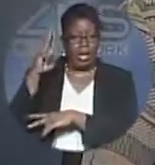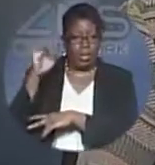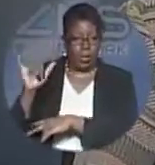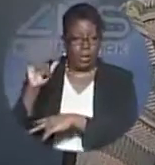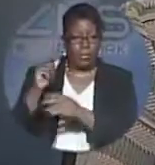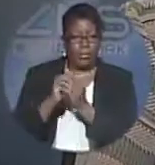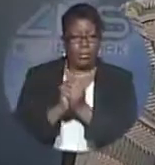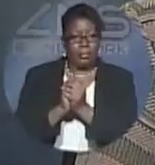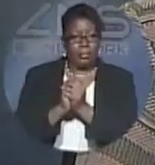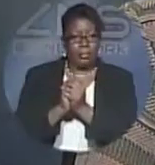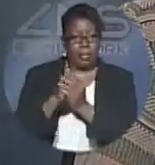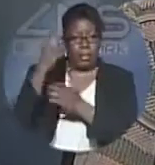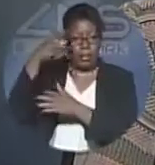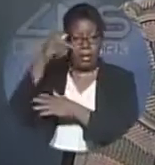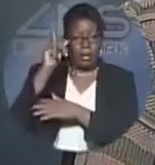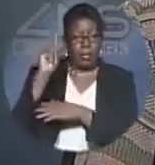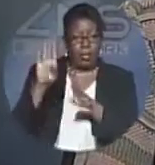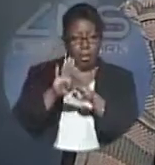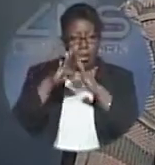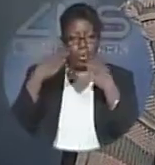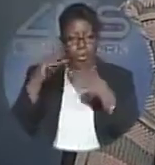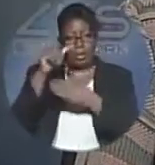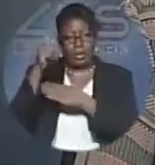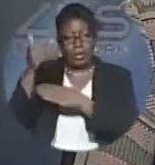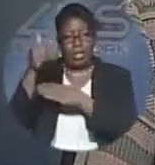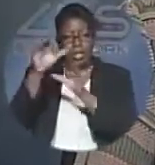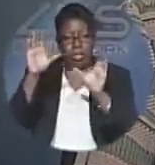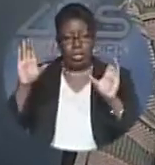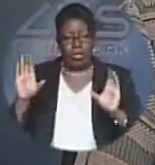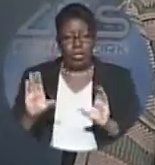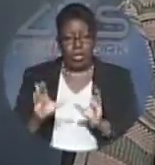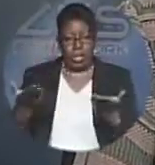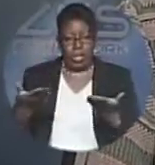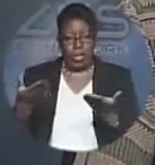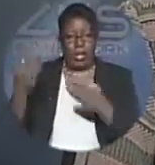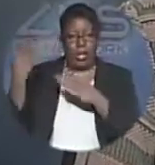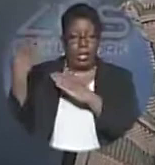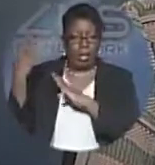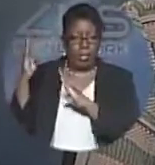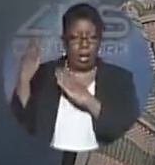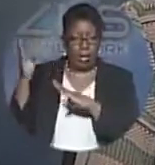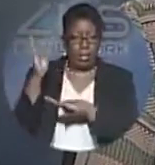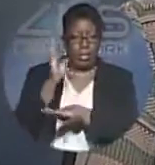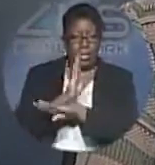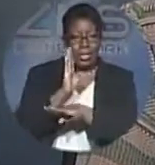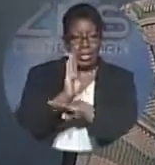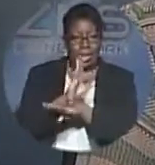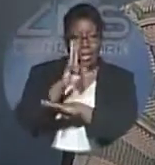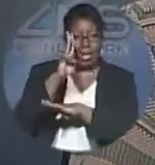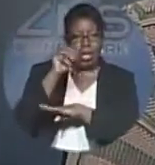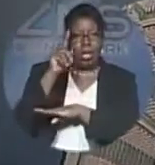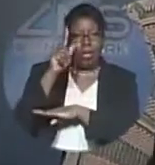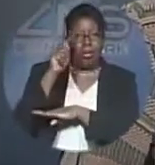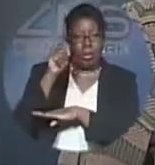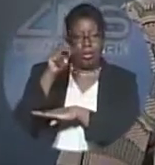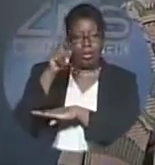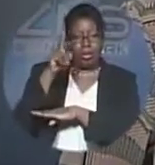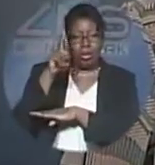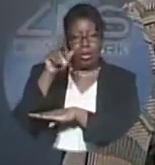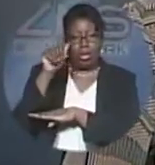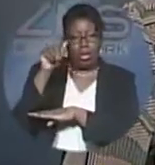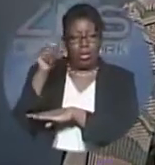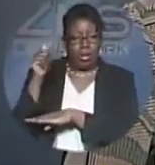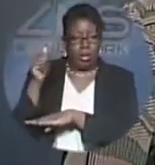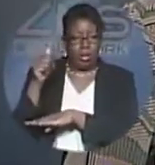Meanwhile, Progressive Liberal Party will open another constituency headquarters in New Providence tonight. The opposition's Mount Moriah constituency office will opposite